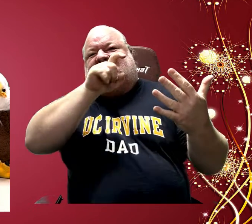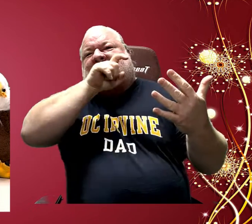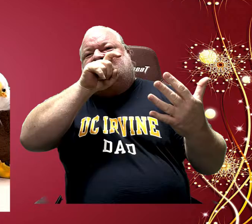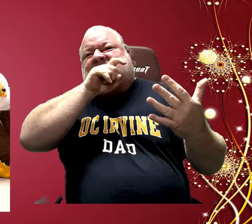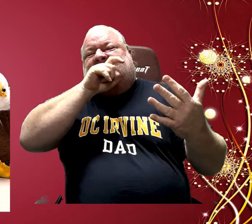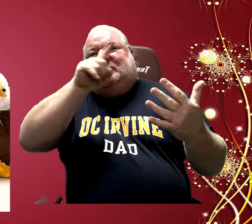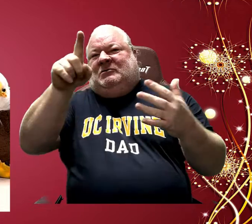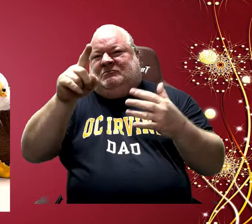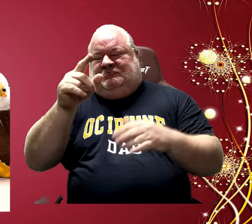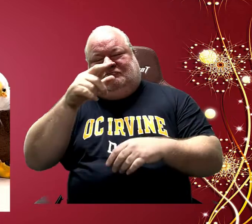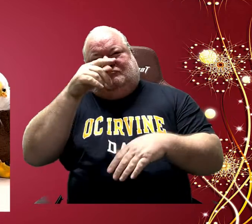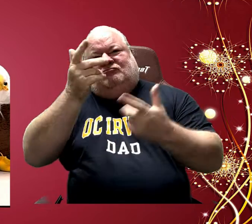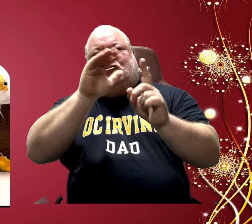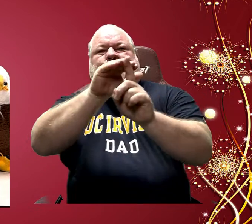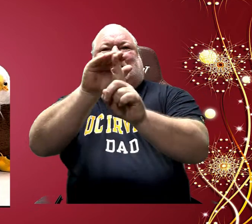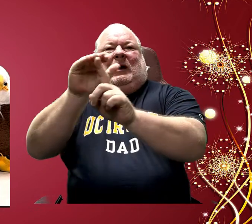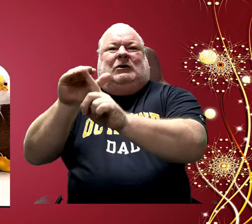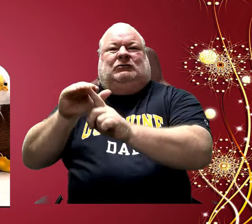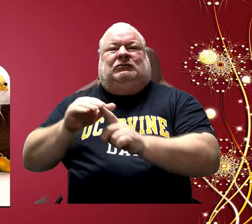Ray the Eagle reminders.